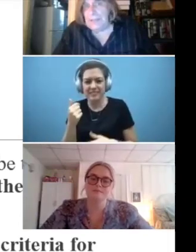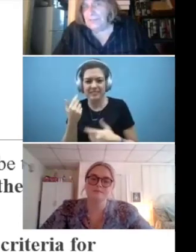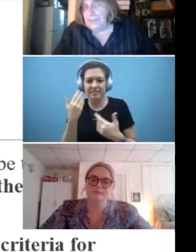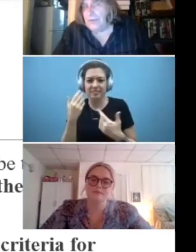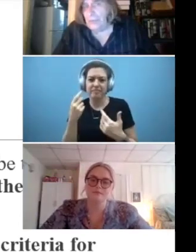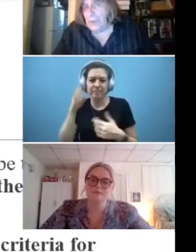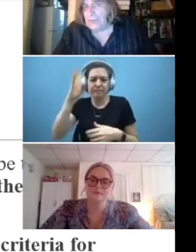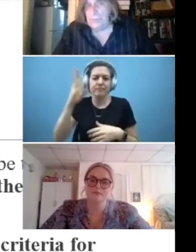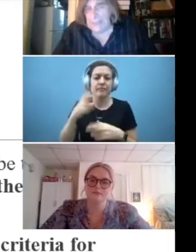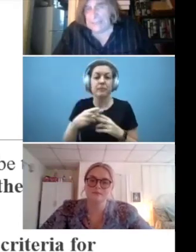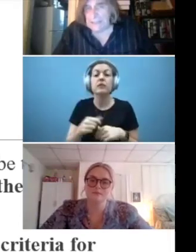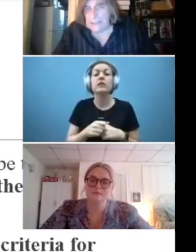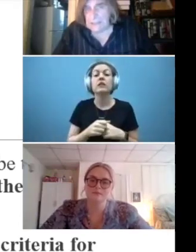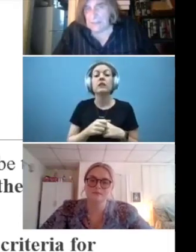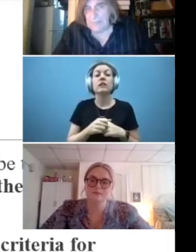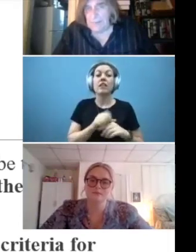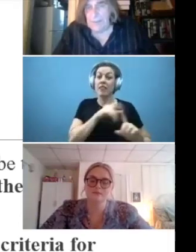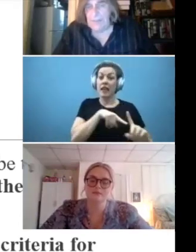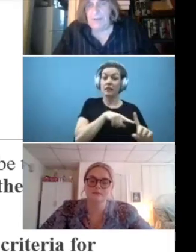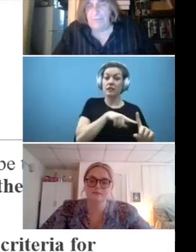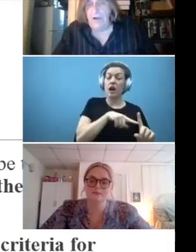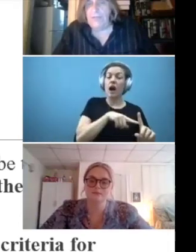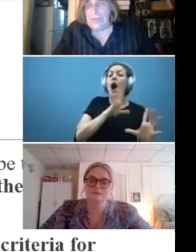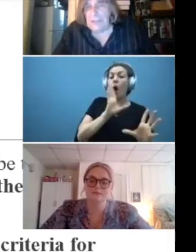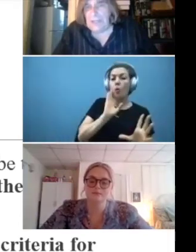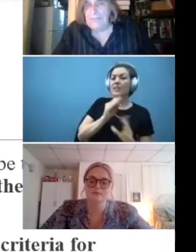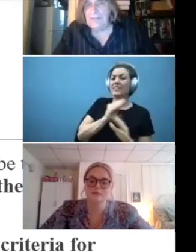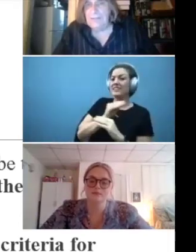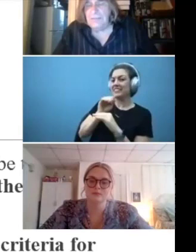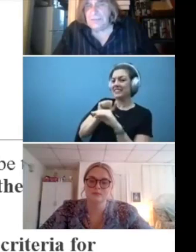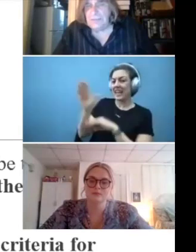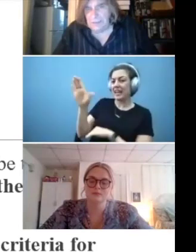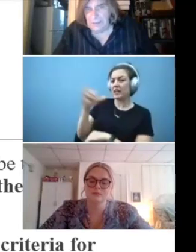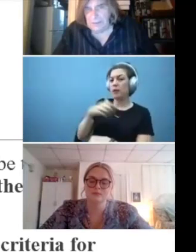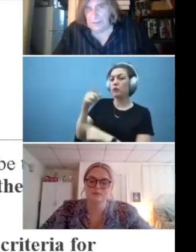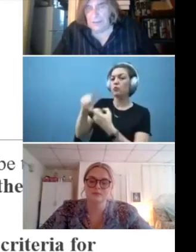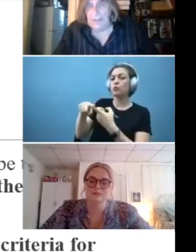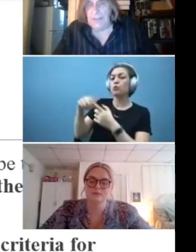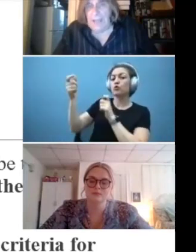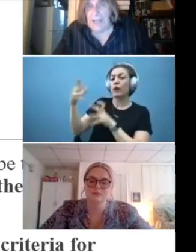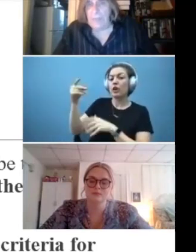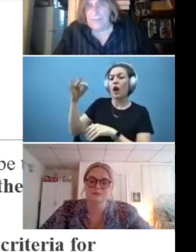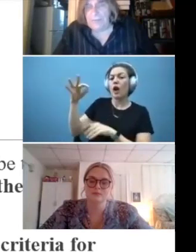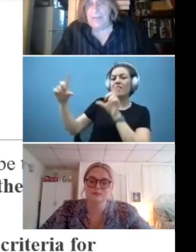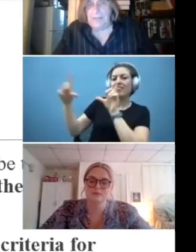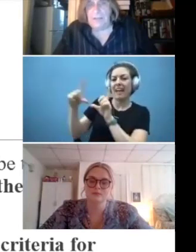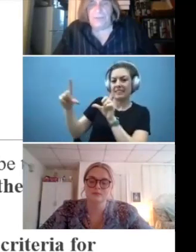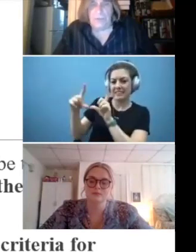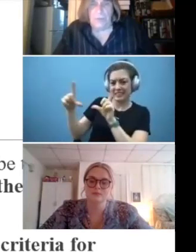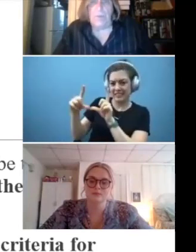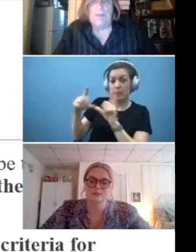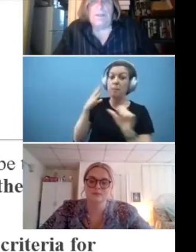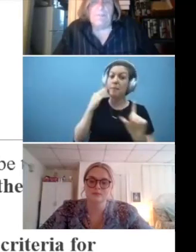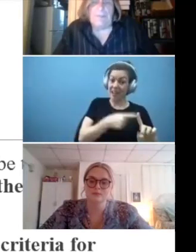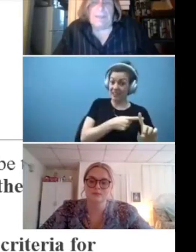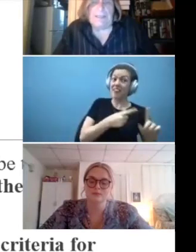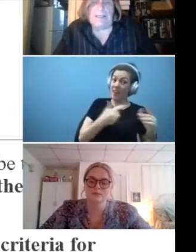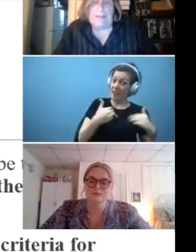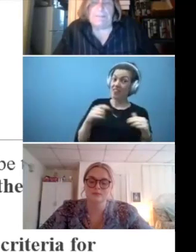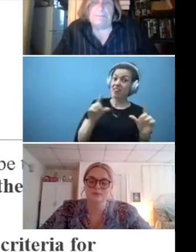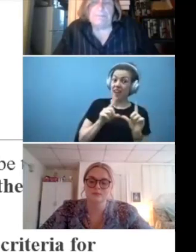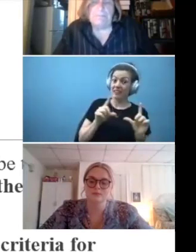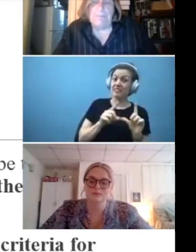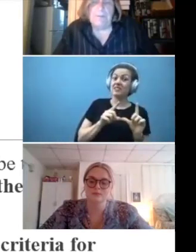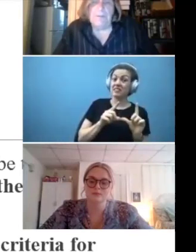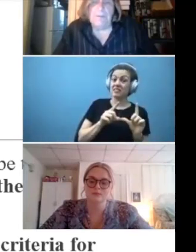sort of complaints to the director of licensing. If it involves a licensed facility, I would send it to the,